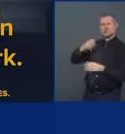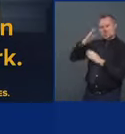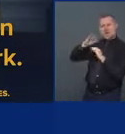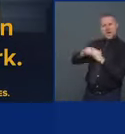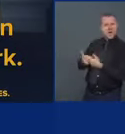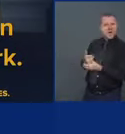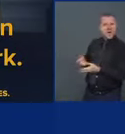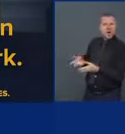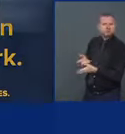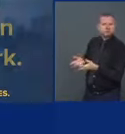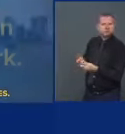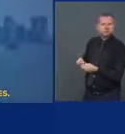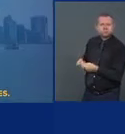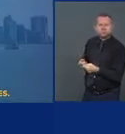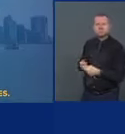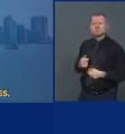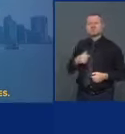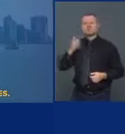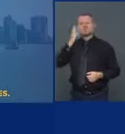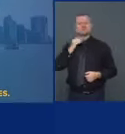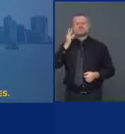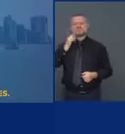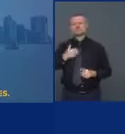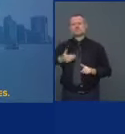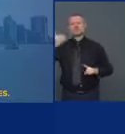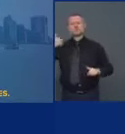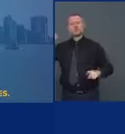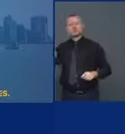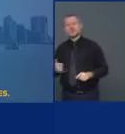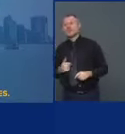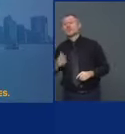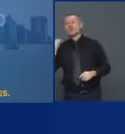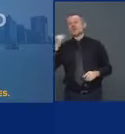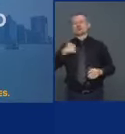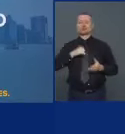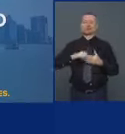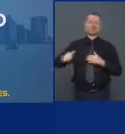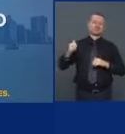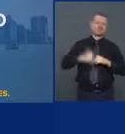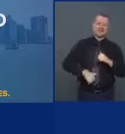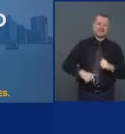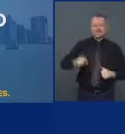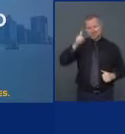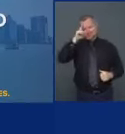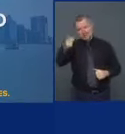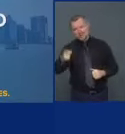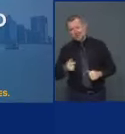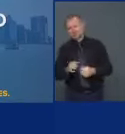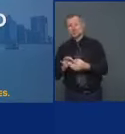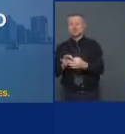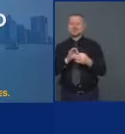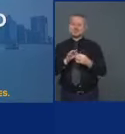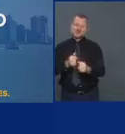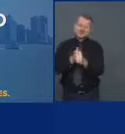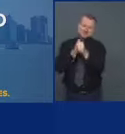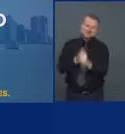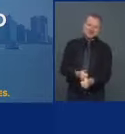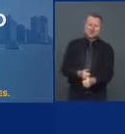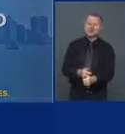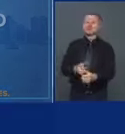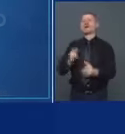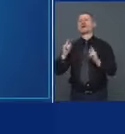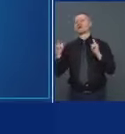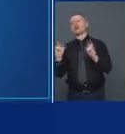across our lot because we are New York tough, smart, united and loving.